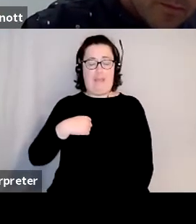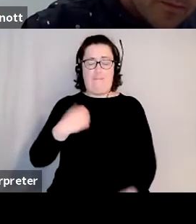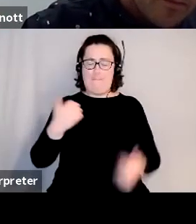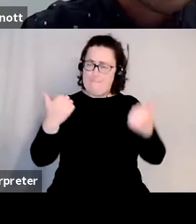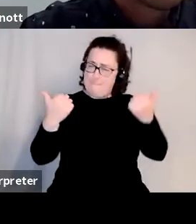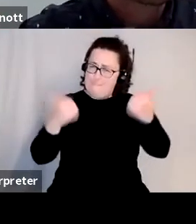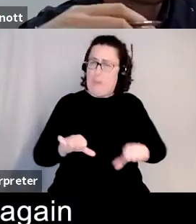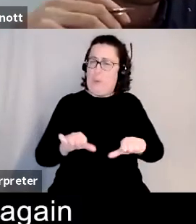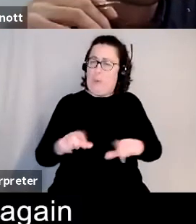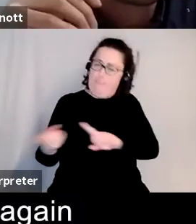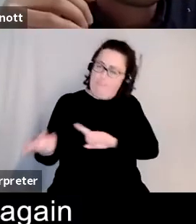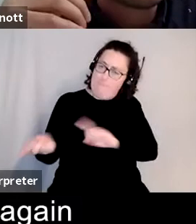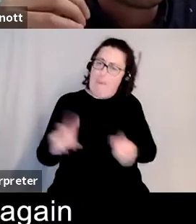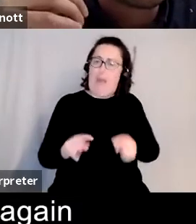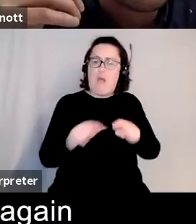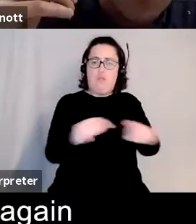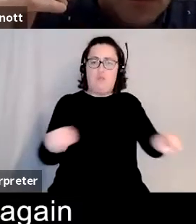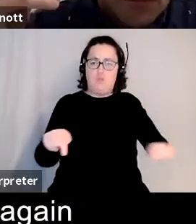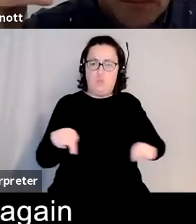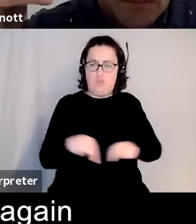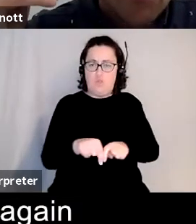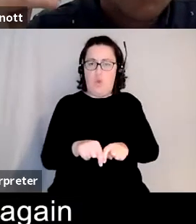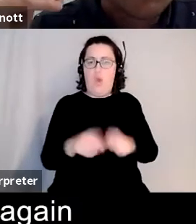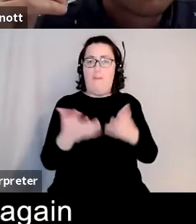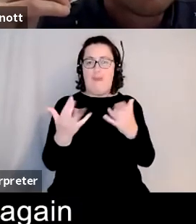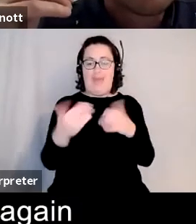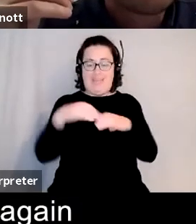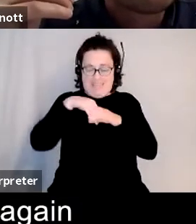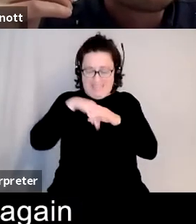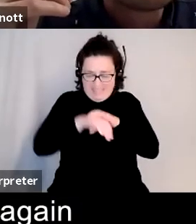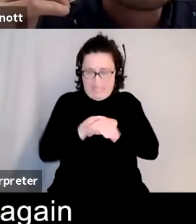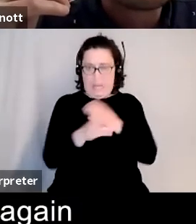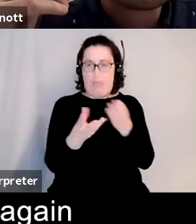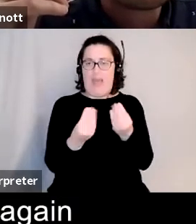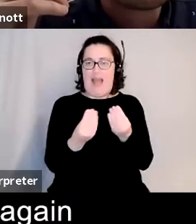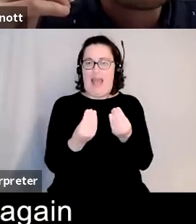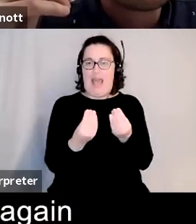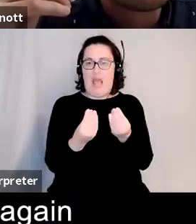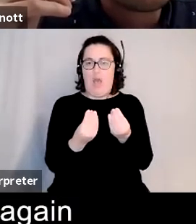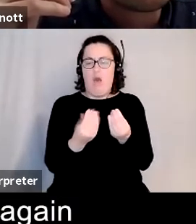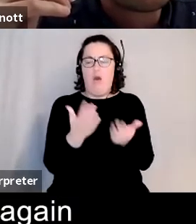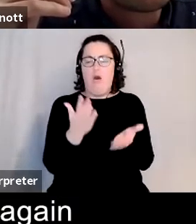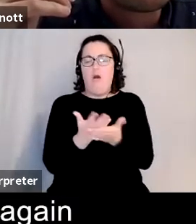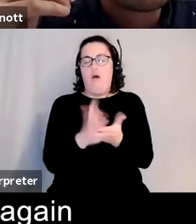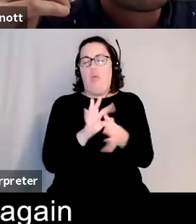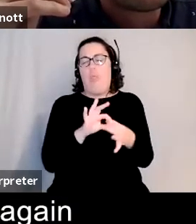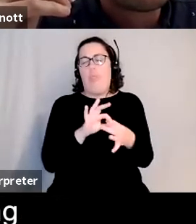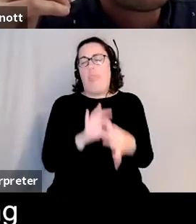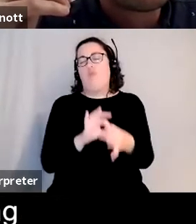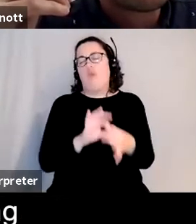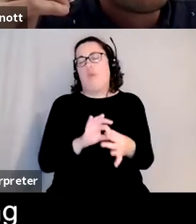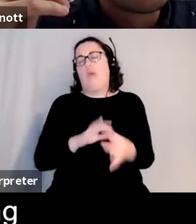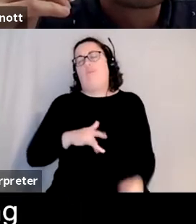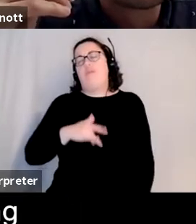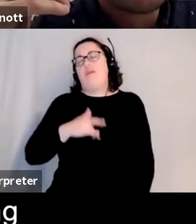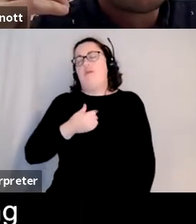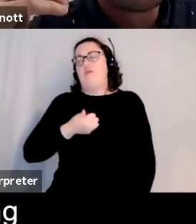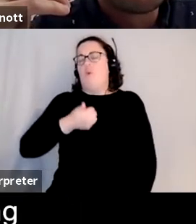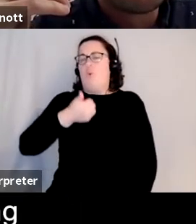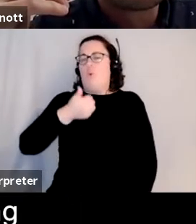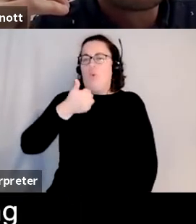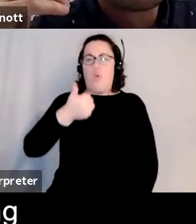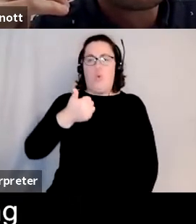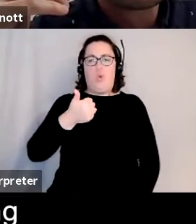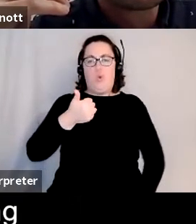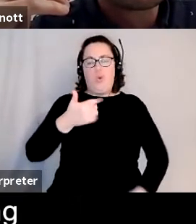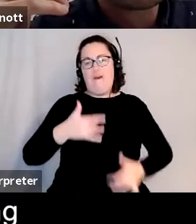the actual having my hands in clay again was just so therapeutic and made me feel so good and